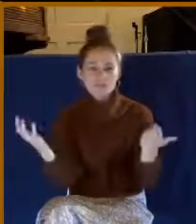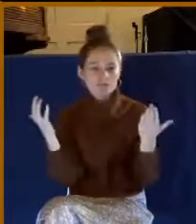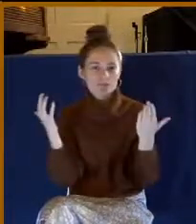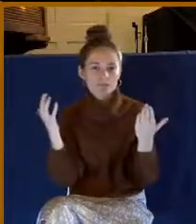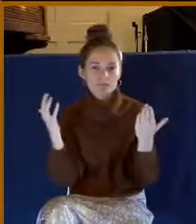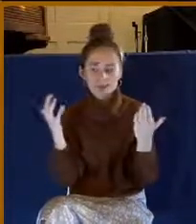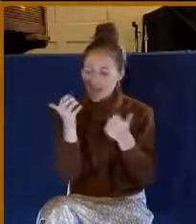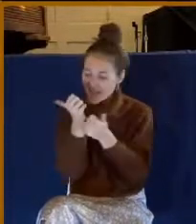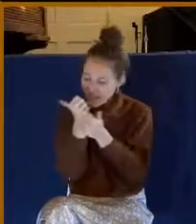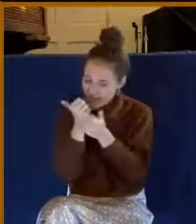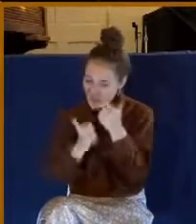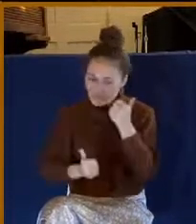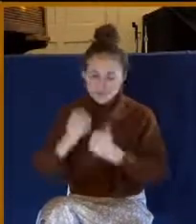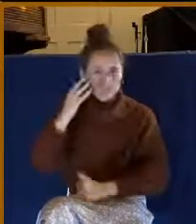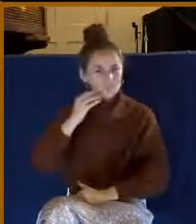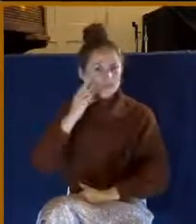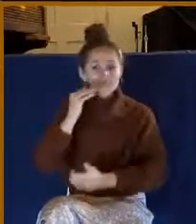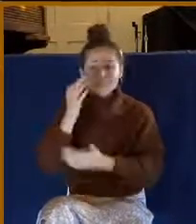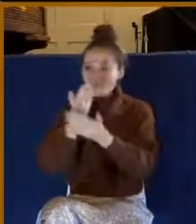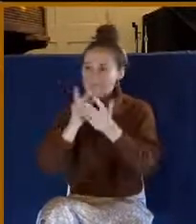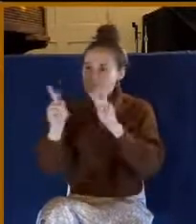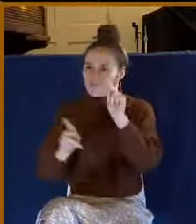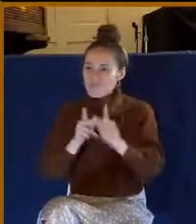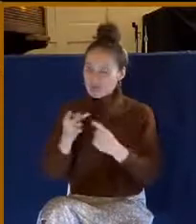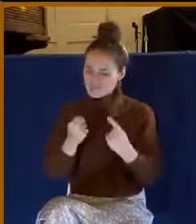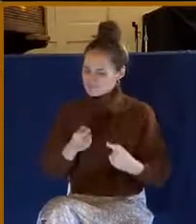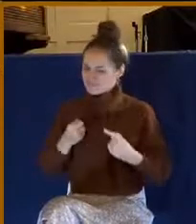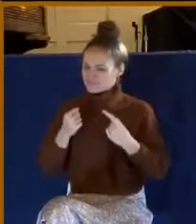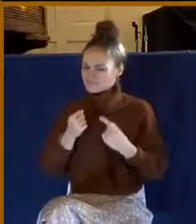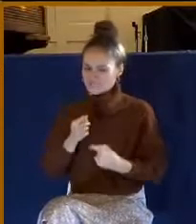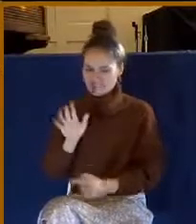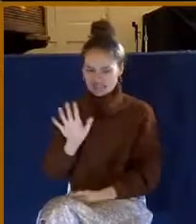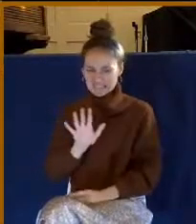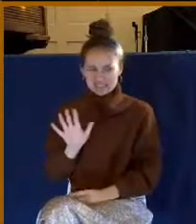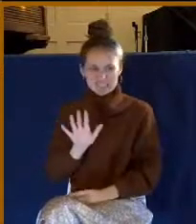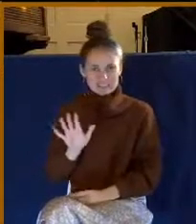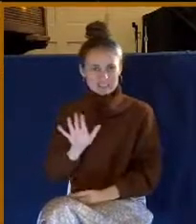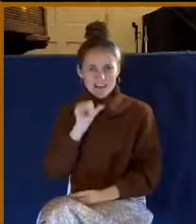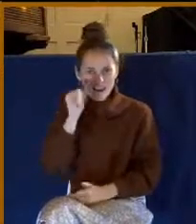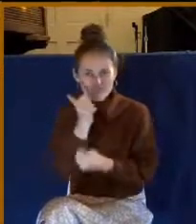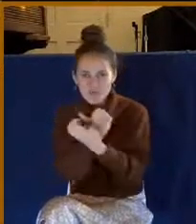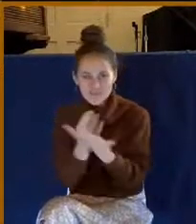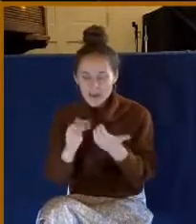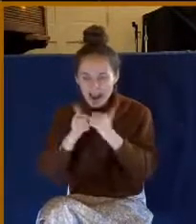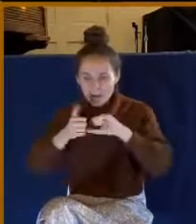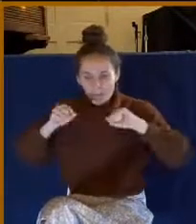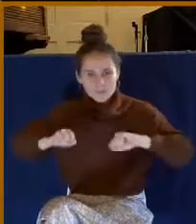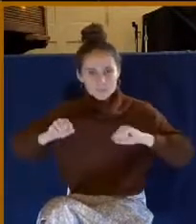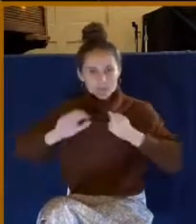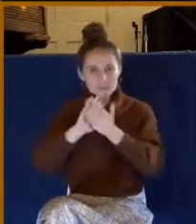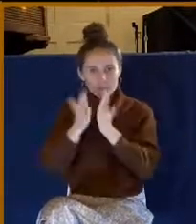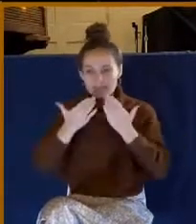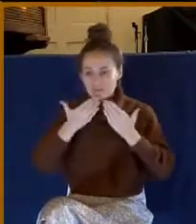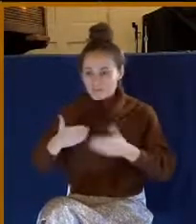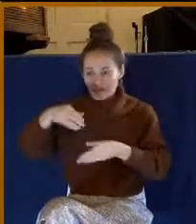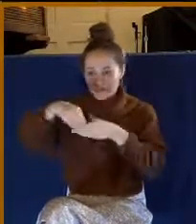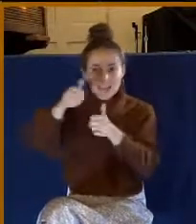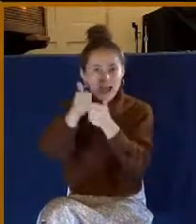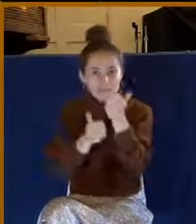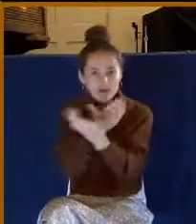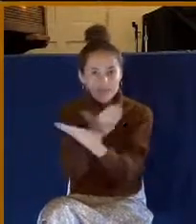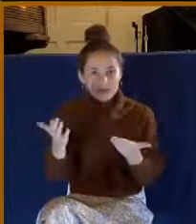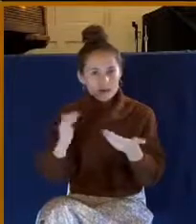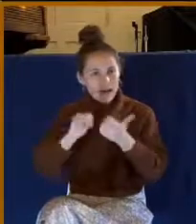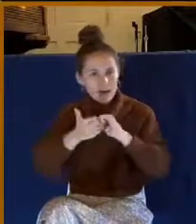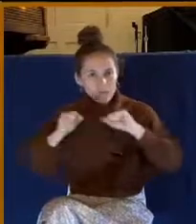may pose a difficulty for some of us when we read this. You know, how can we be thankful in everything? You know, if